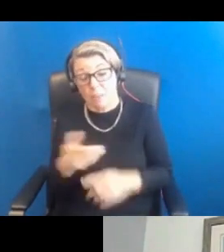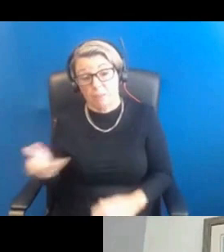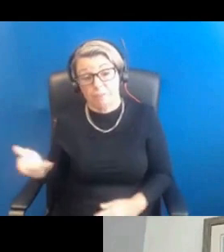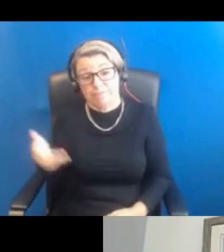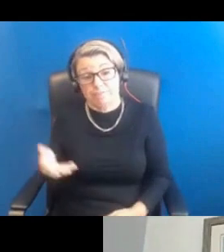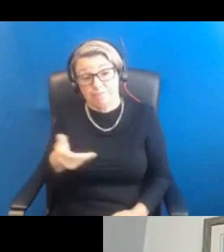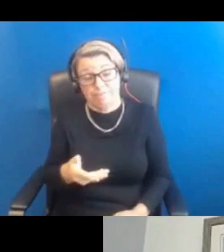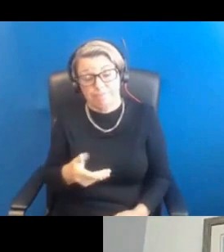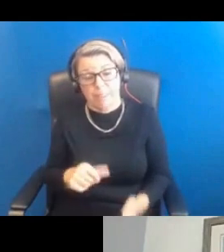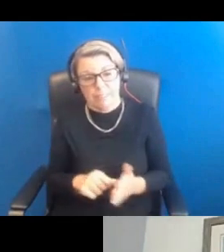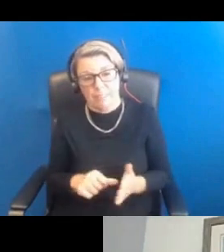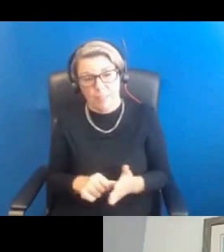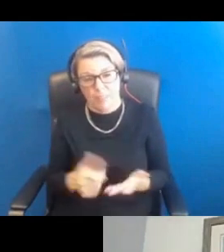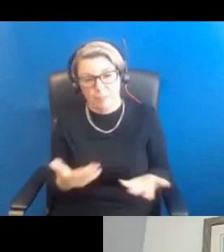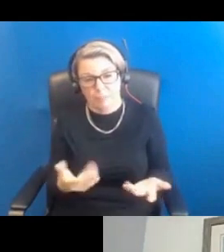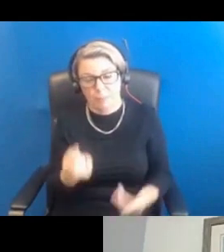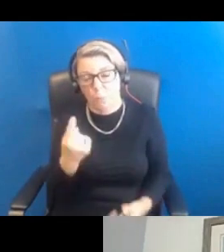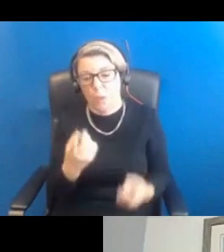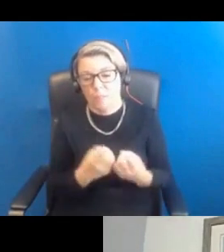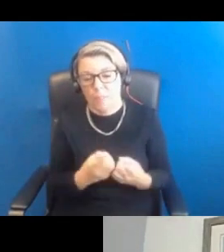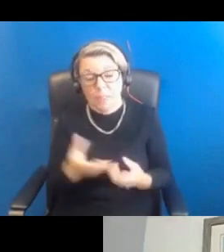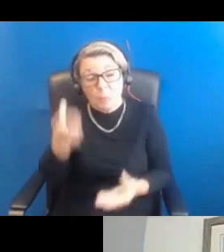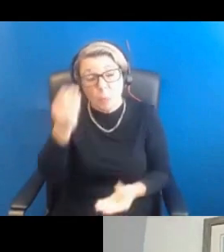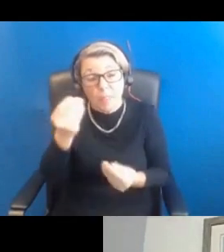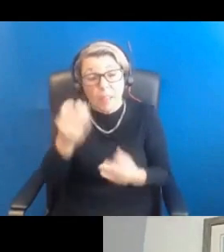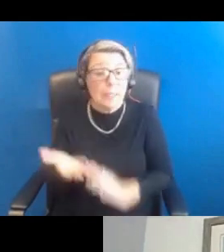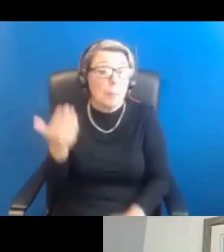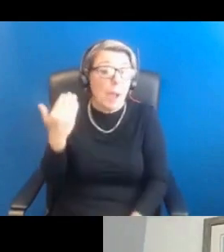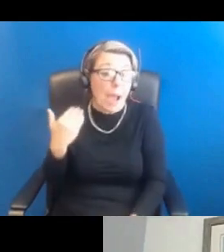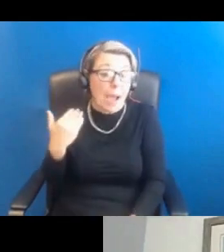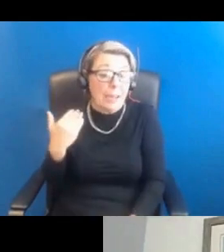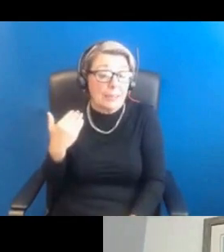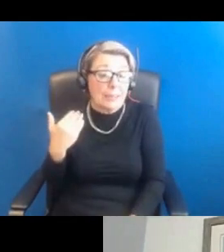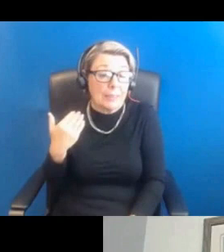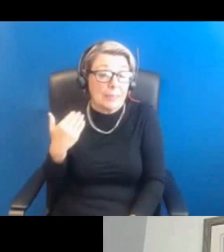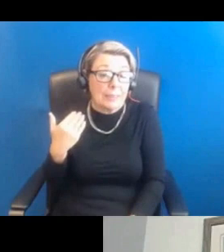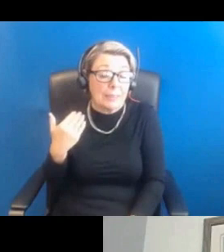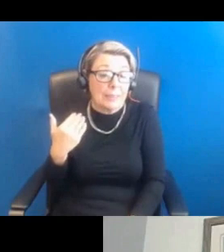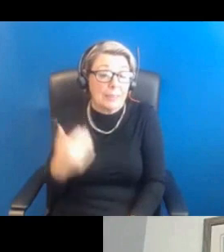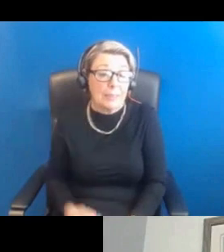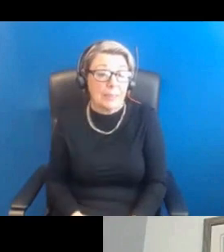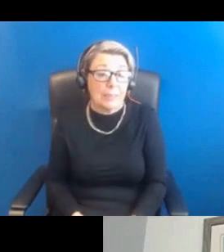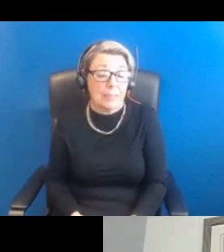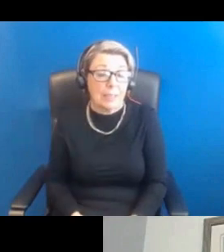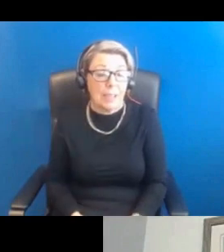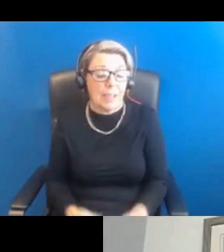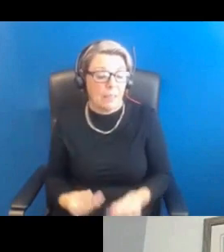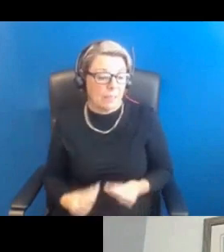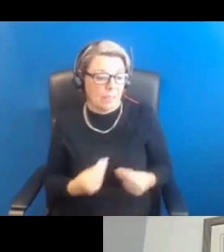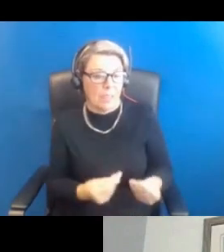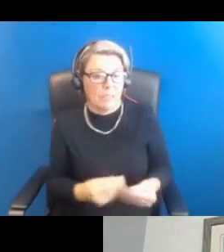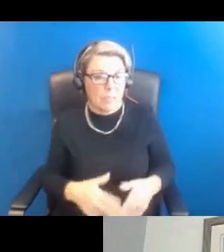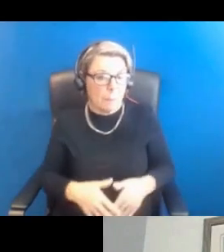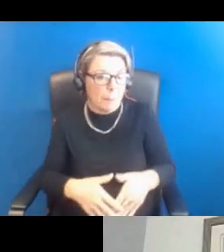That's very hard because one of the things we've learned in the past is that sometimes when you give pregnant women some things, you have